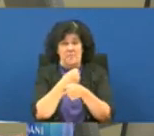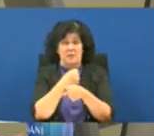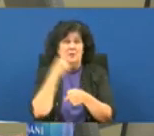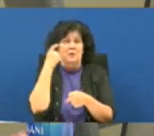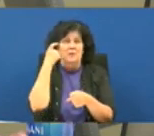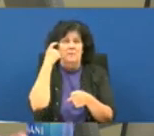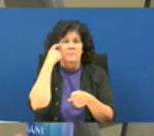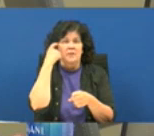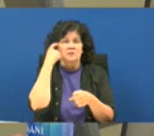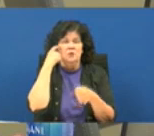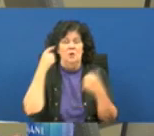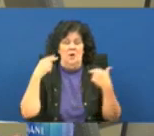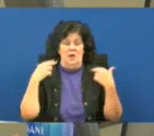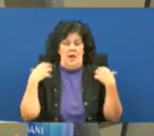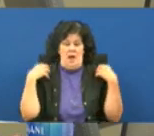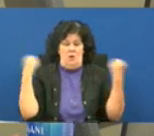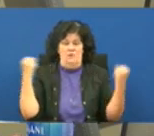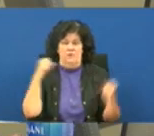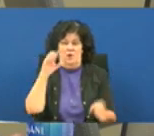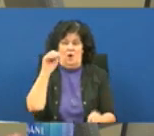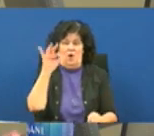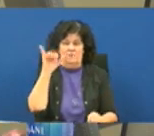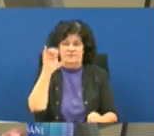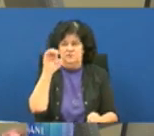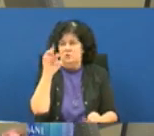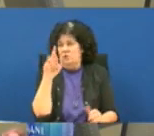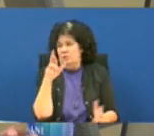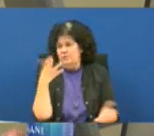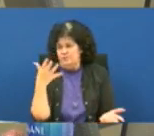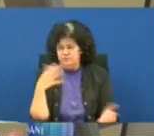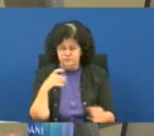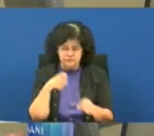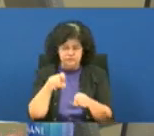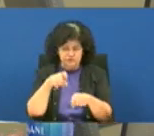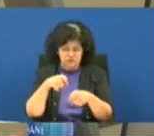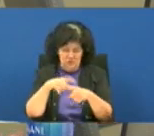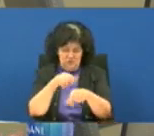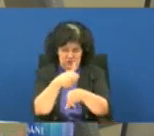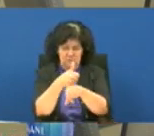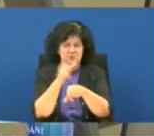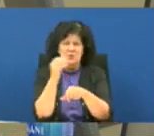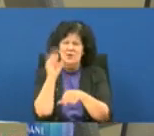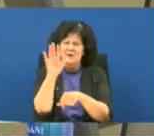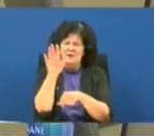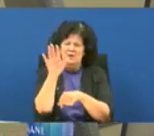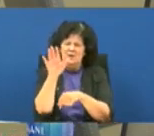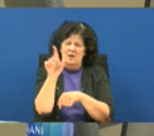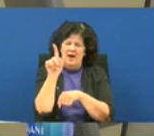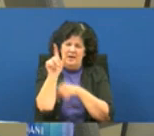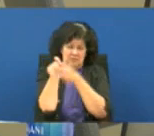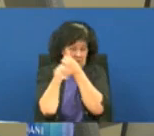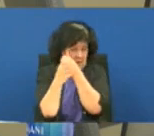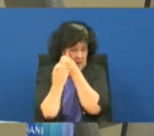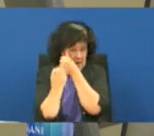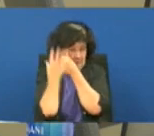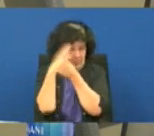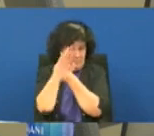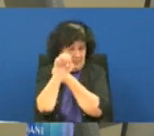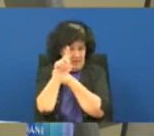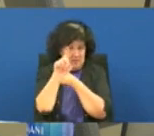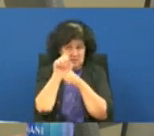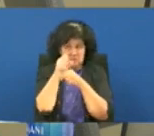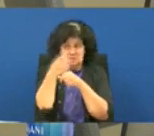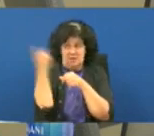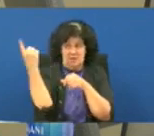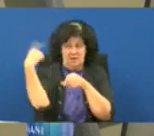officer trying to shape what it looks like so how many beds are being consumed by somebody outside of the parish